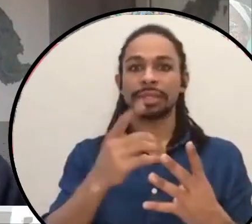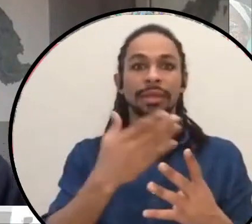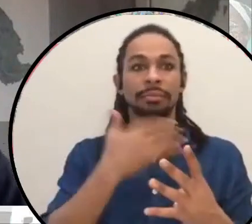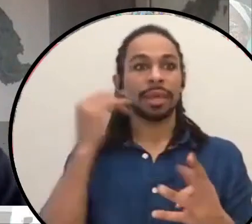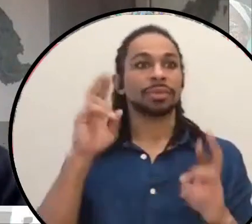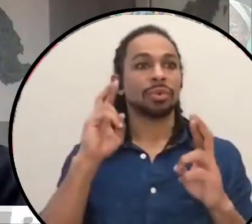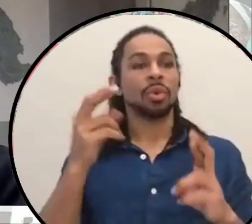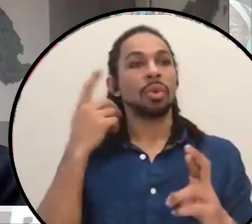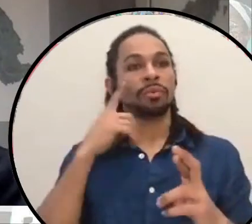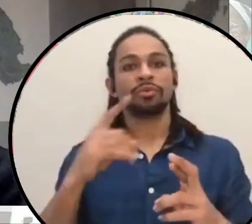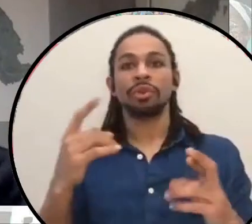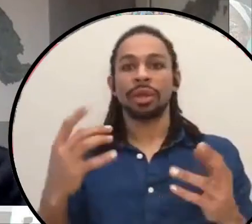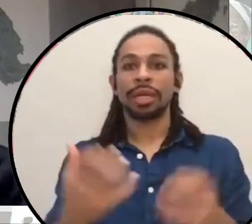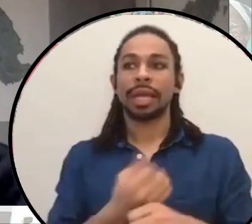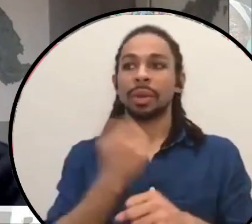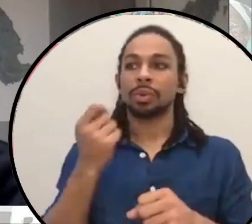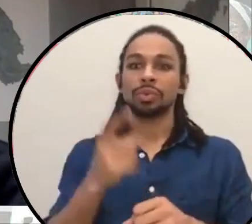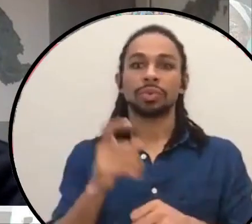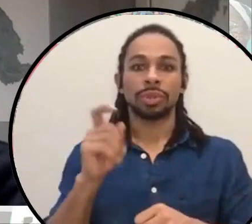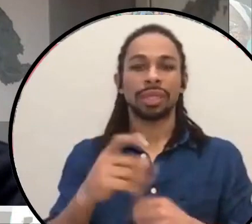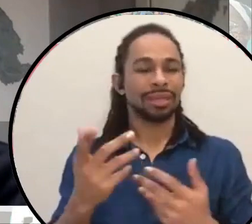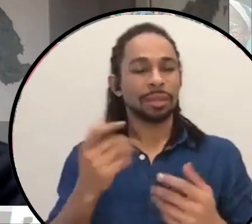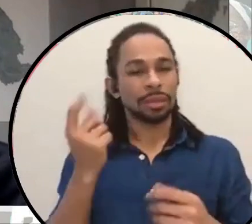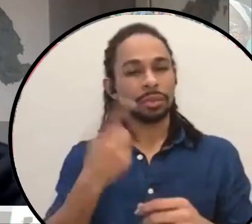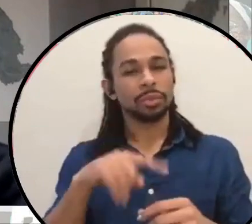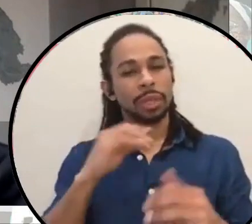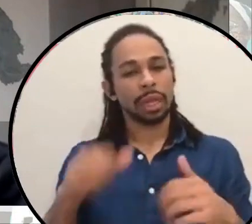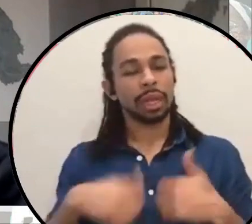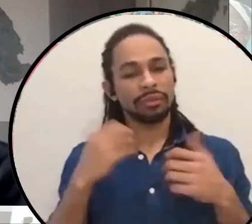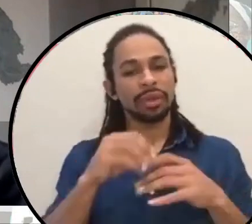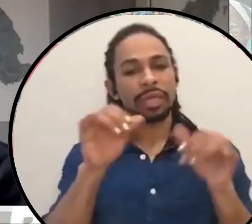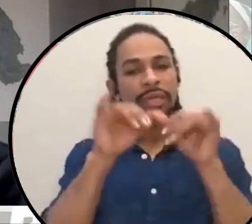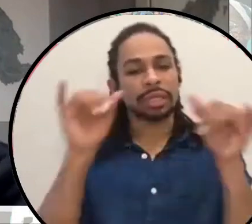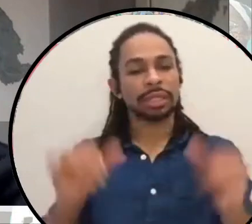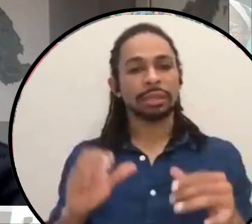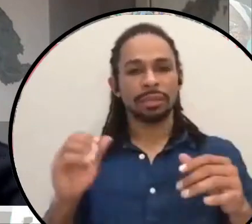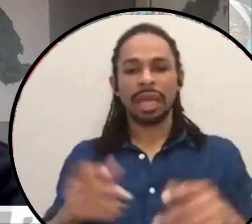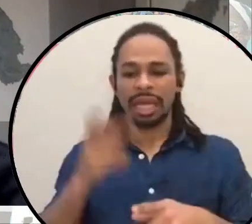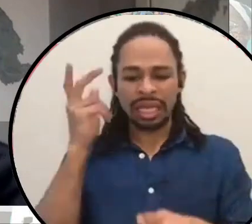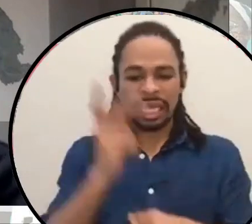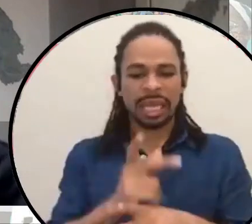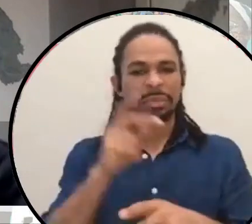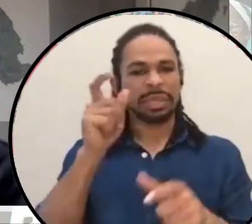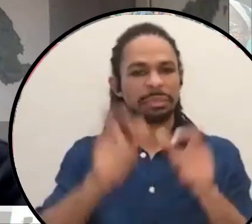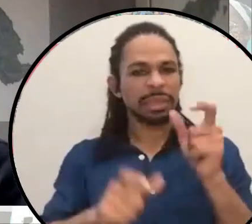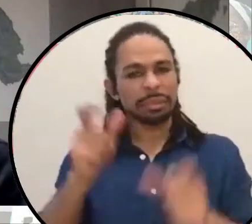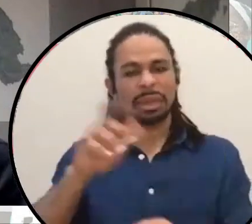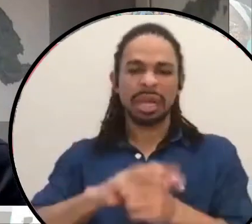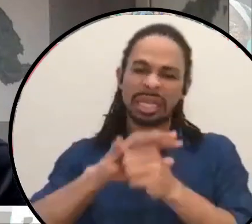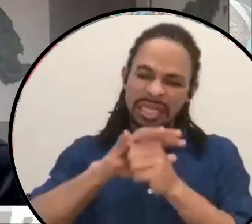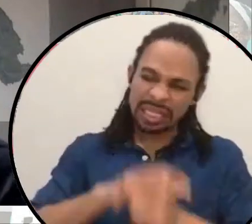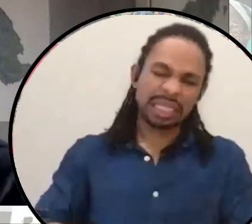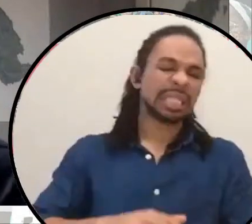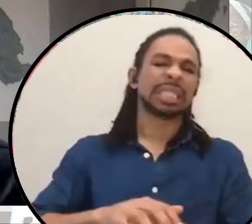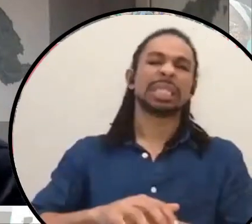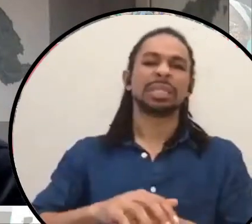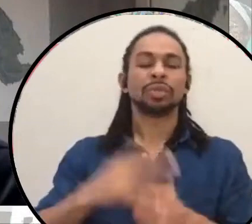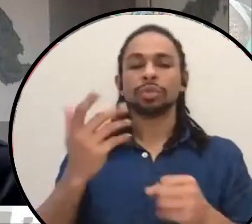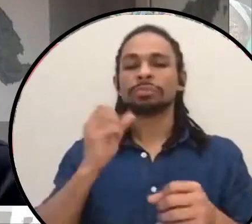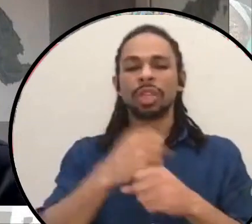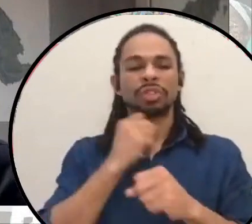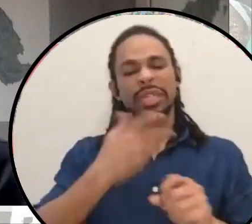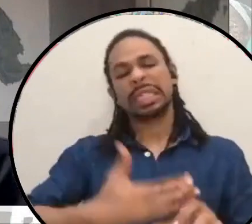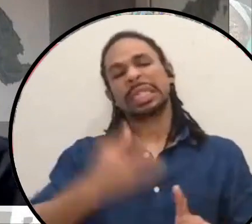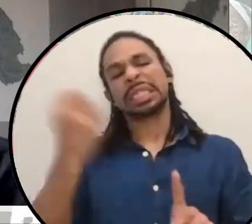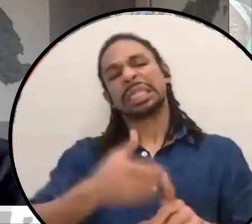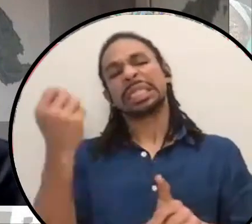need. Like we live in a system that keeps people under such extreme duress in order to extract as much wealth as possible.